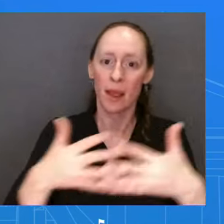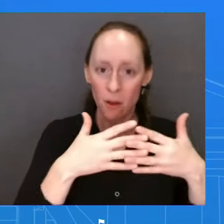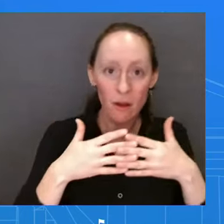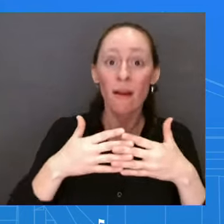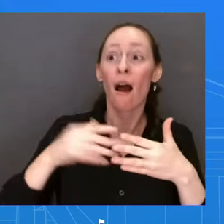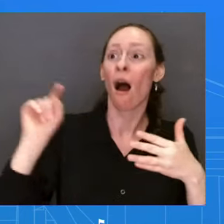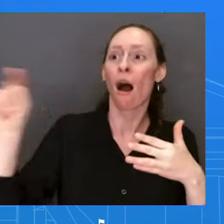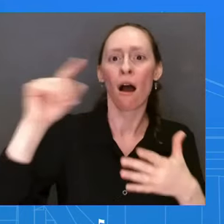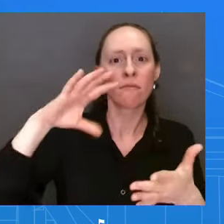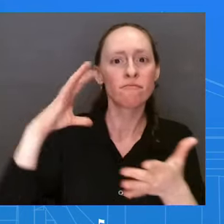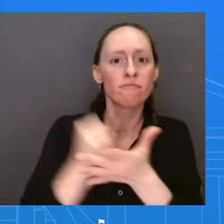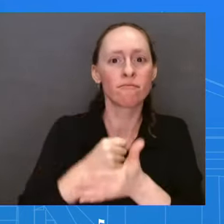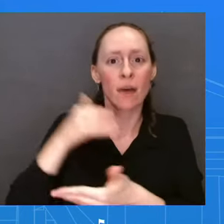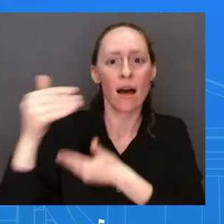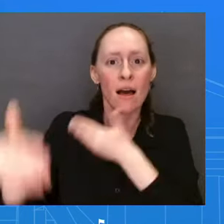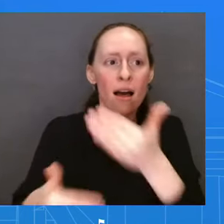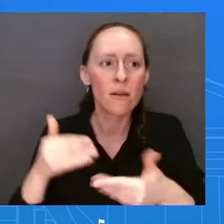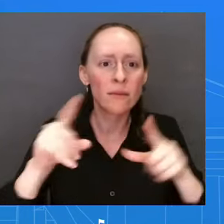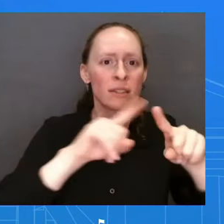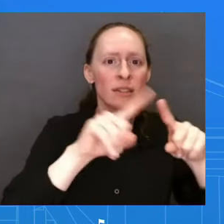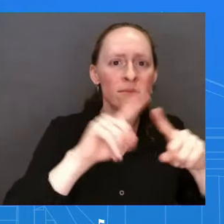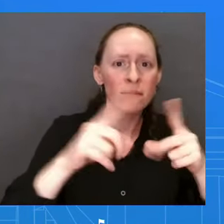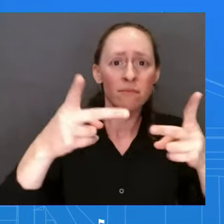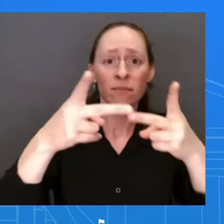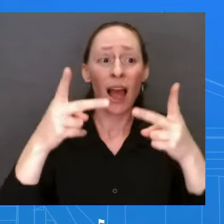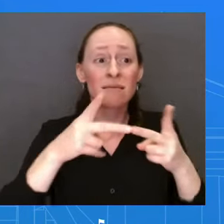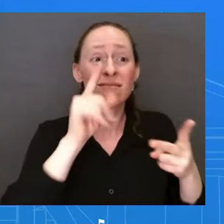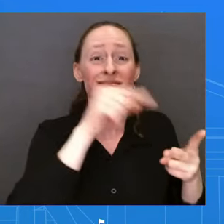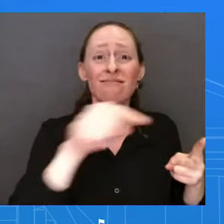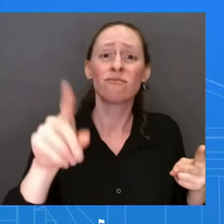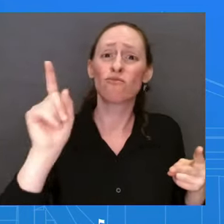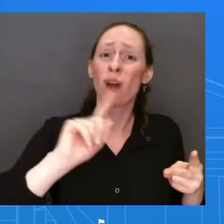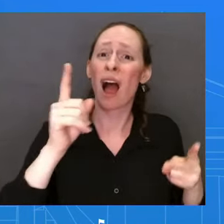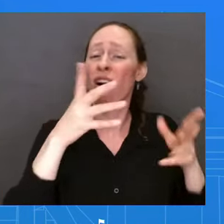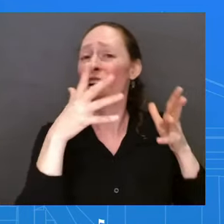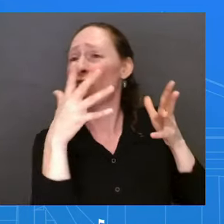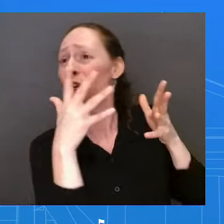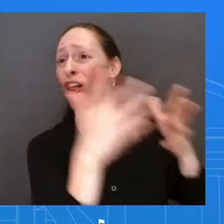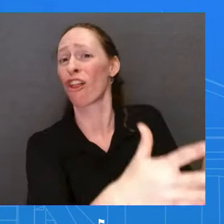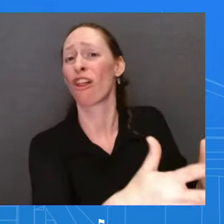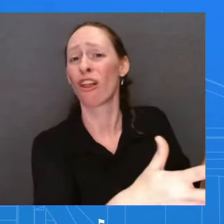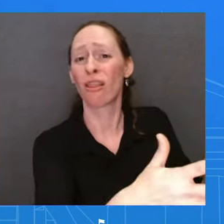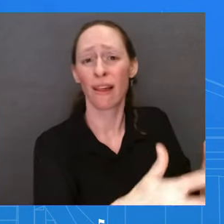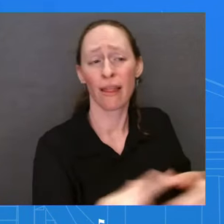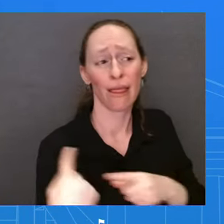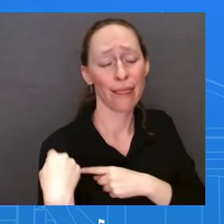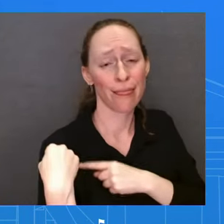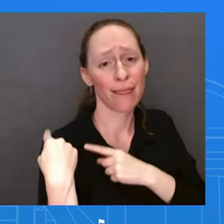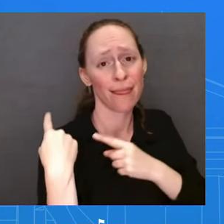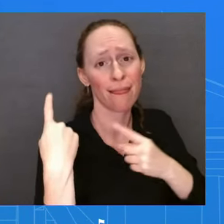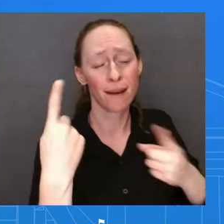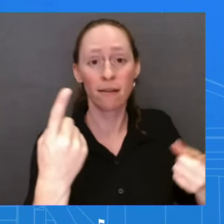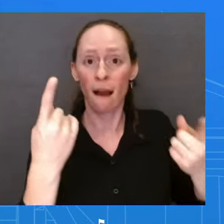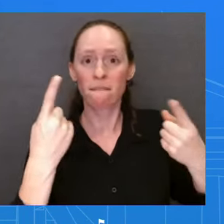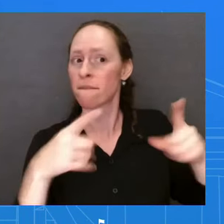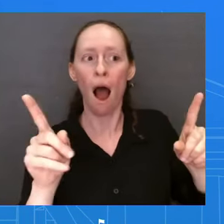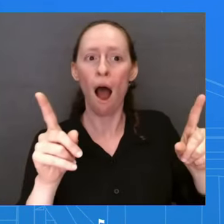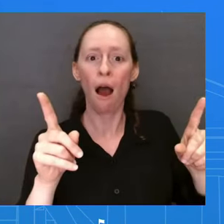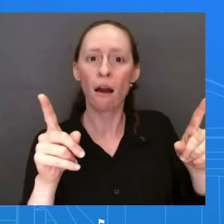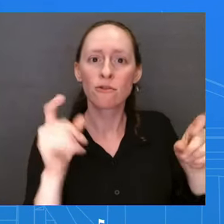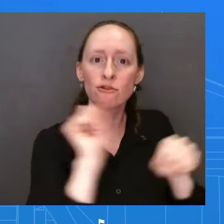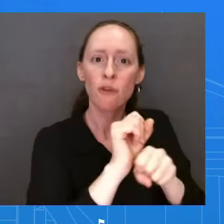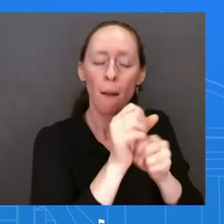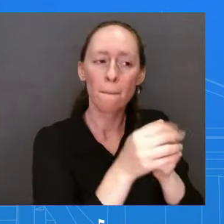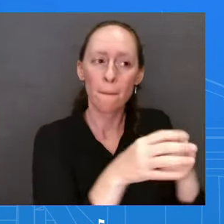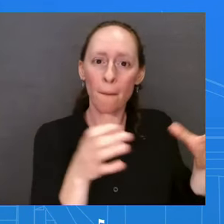So people are just starting to see the impact of, of all of the successes of the last couple of years under this President's